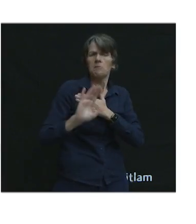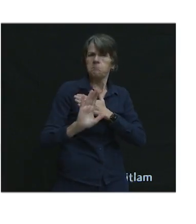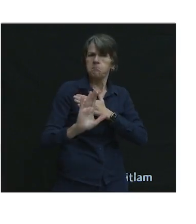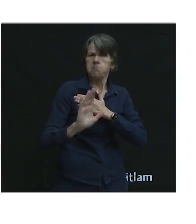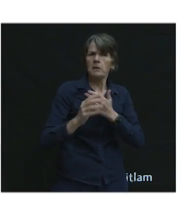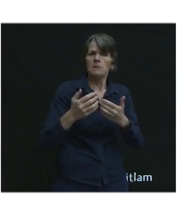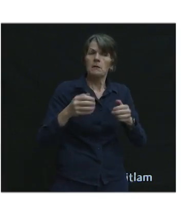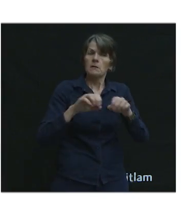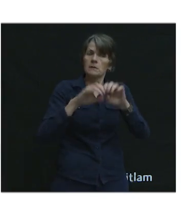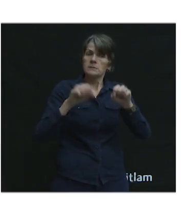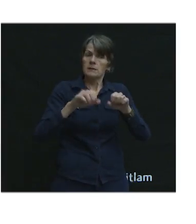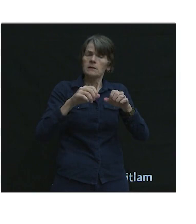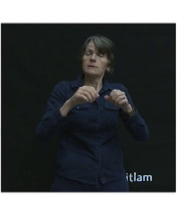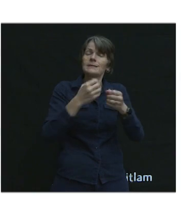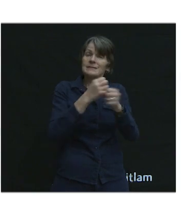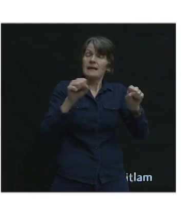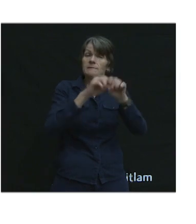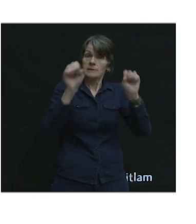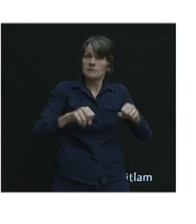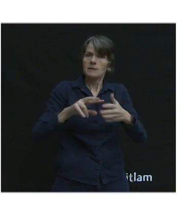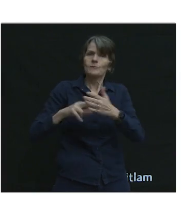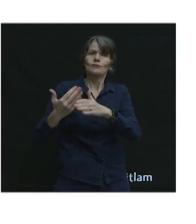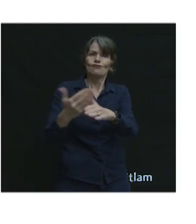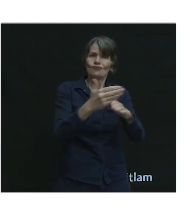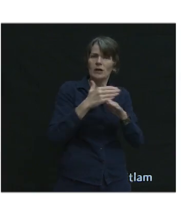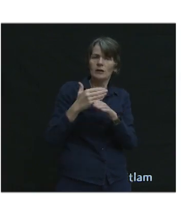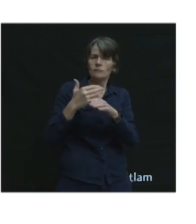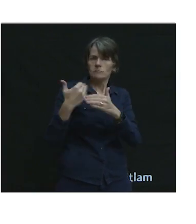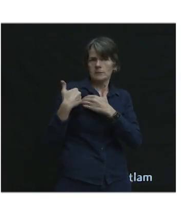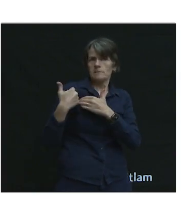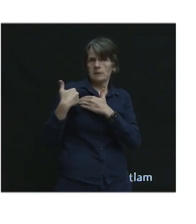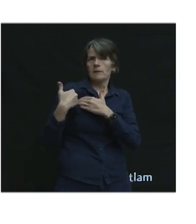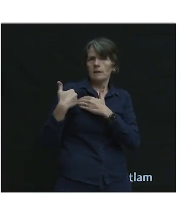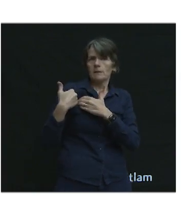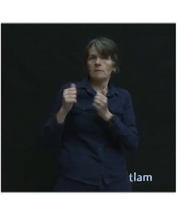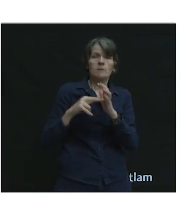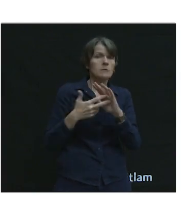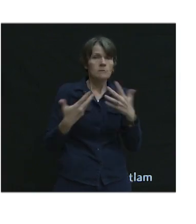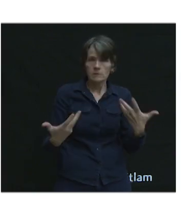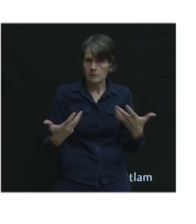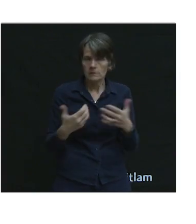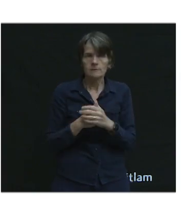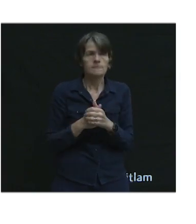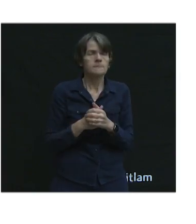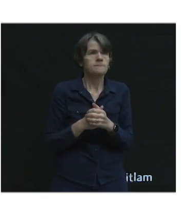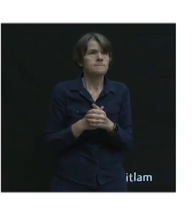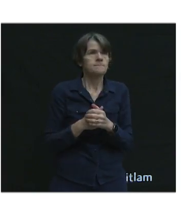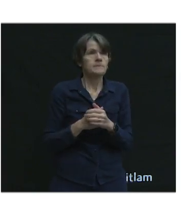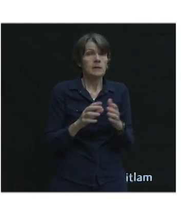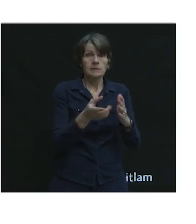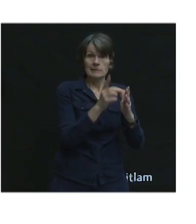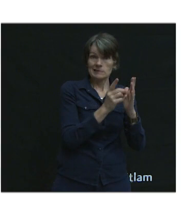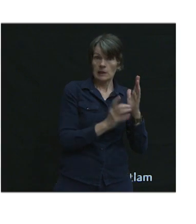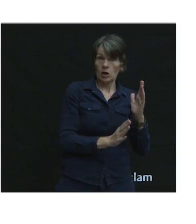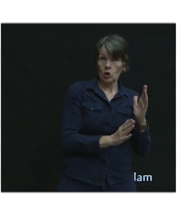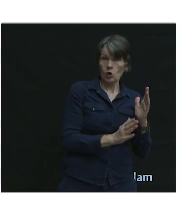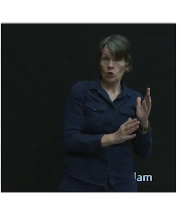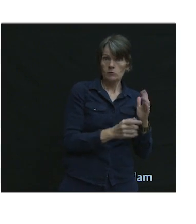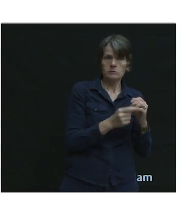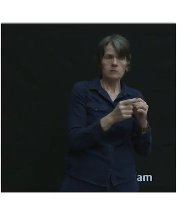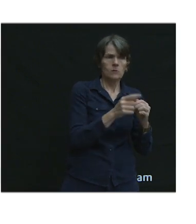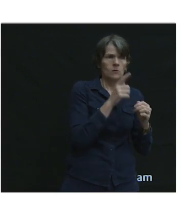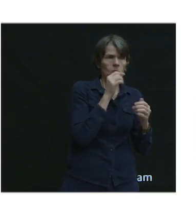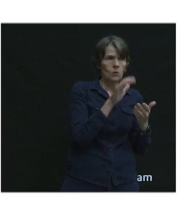Under the safe system approach, it looks at shared responsibility. And so what that means is that the designers, the providers,